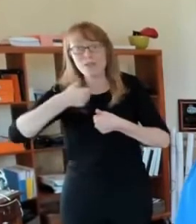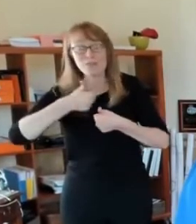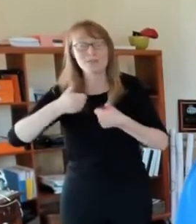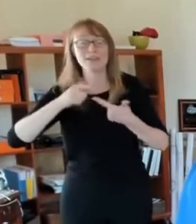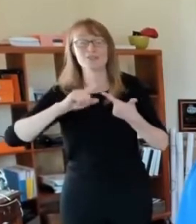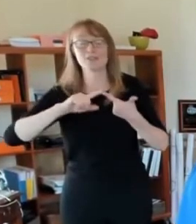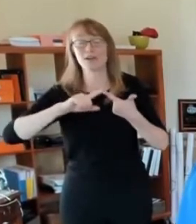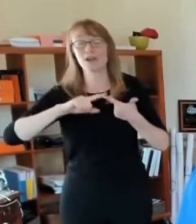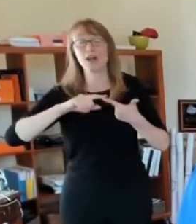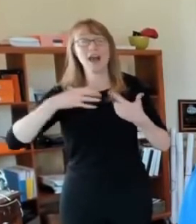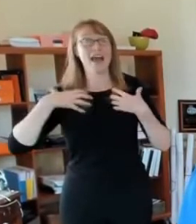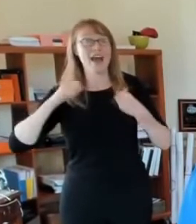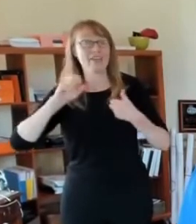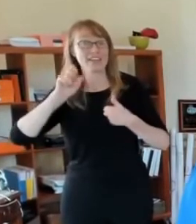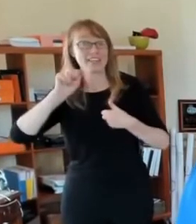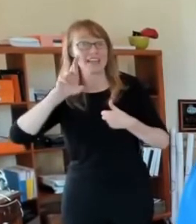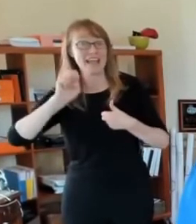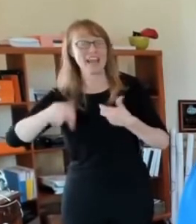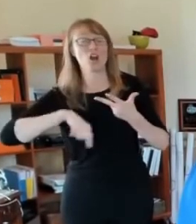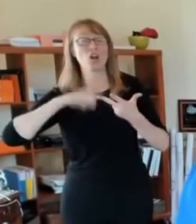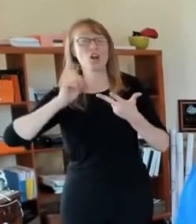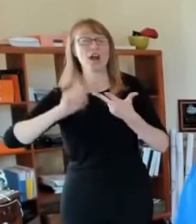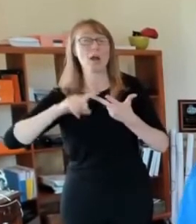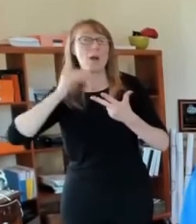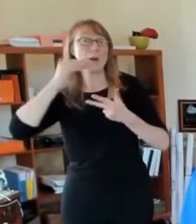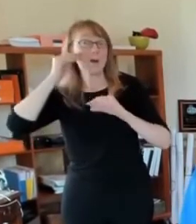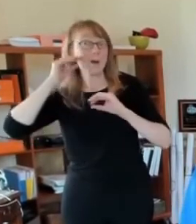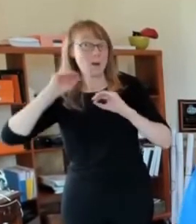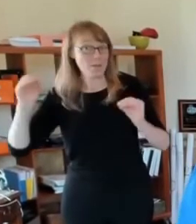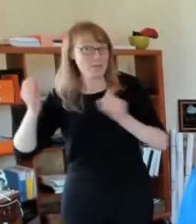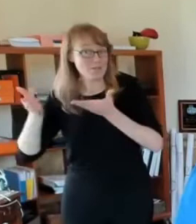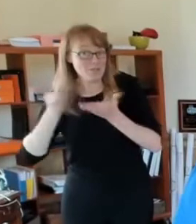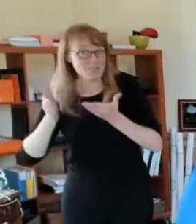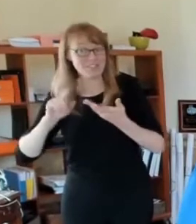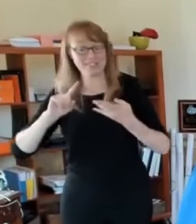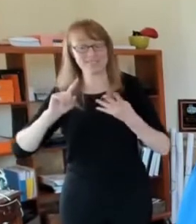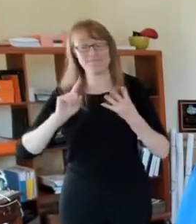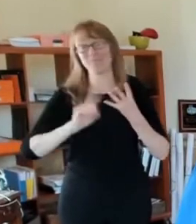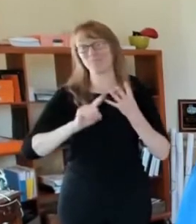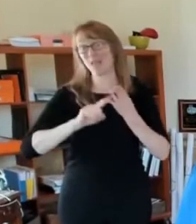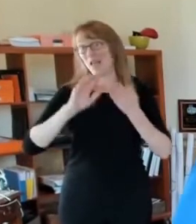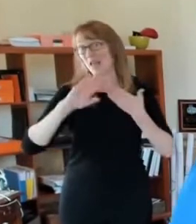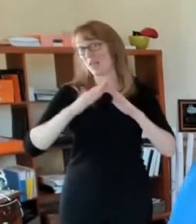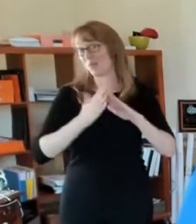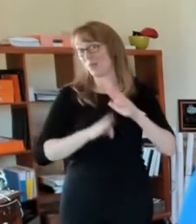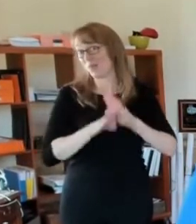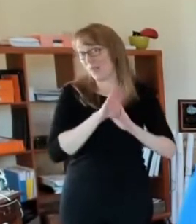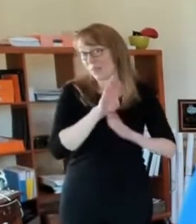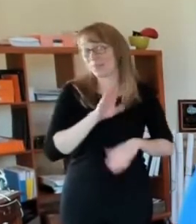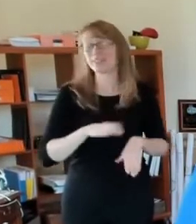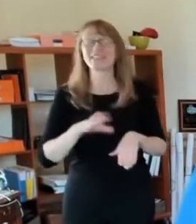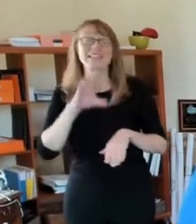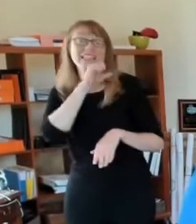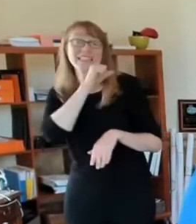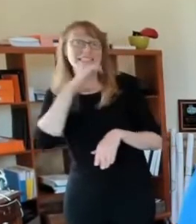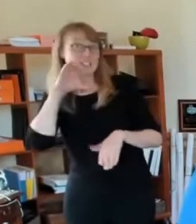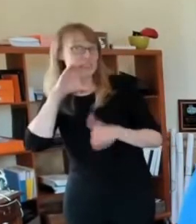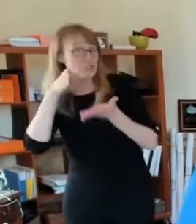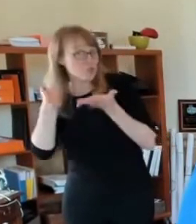care, affordable housing, and homeless services, and development and senior services. So those things